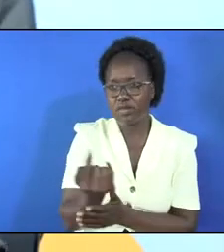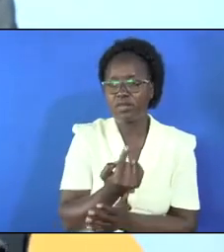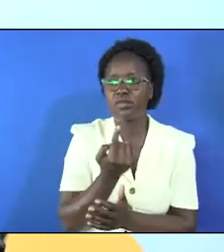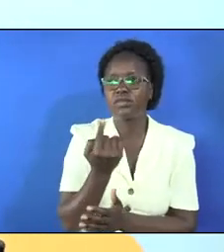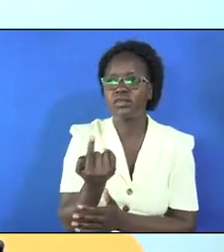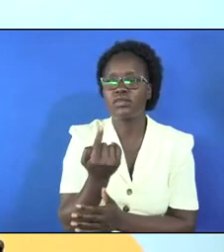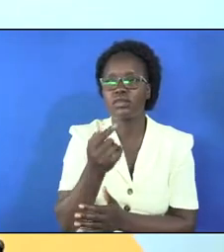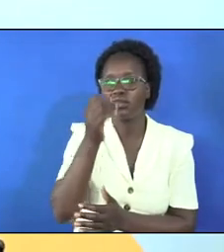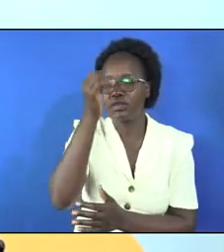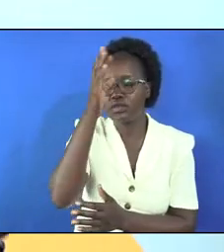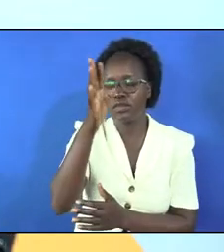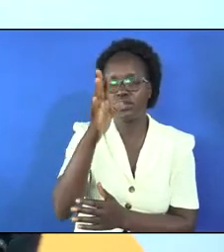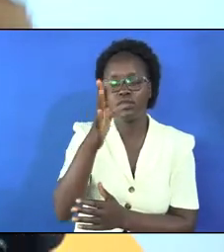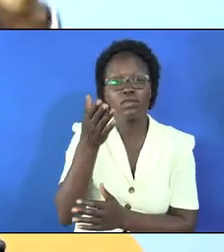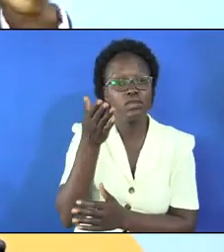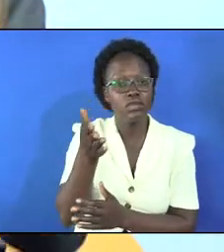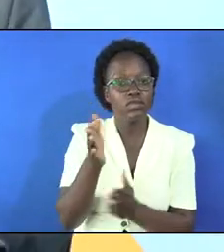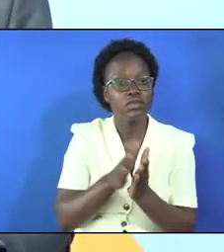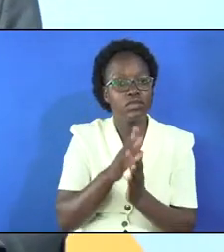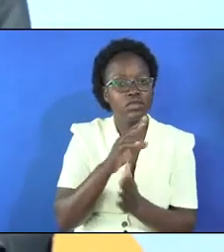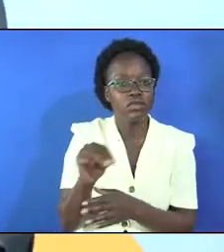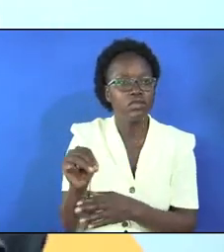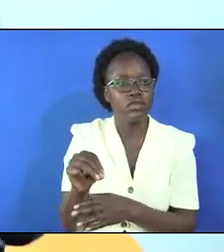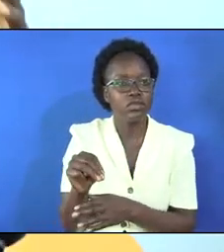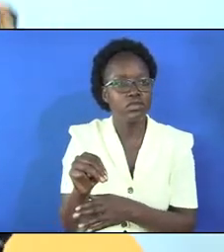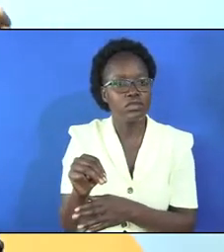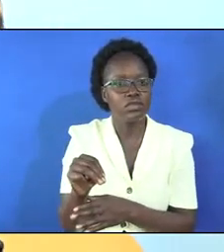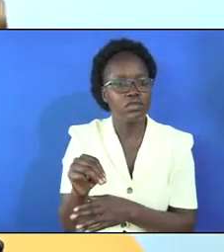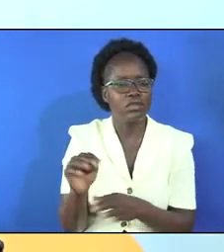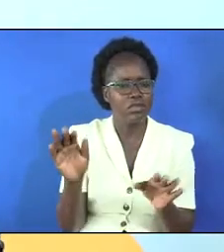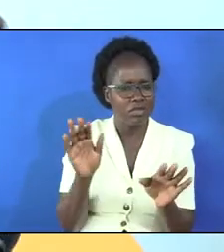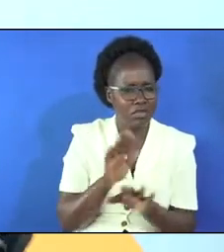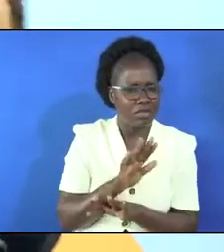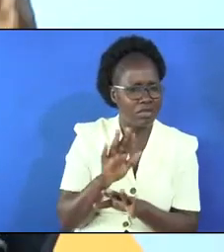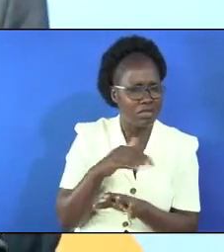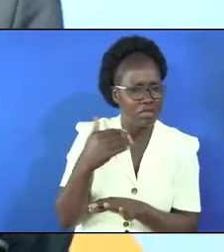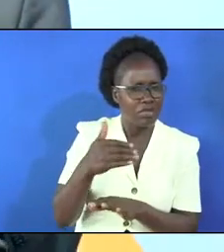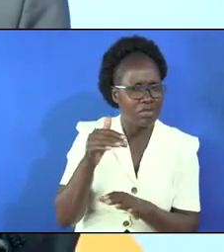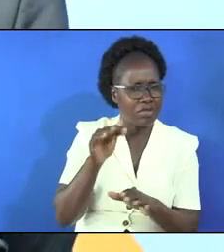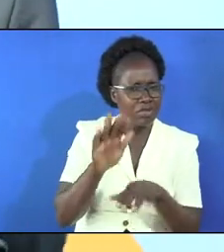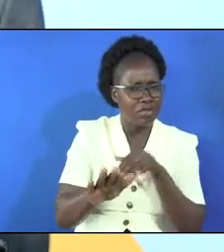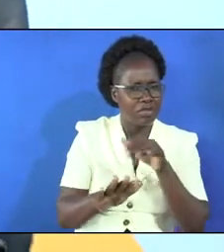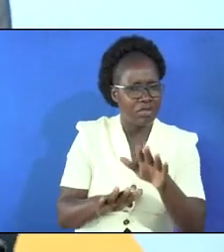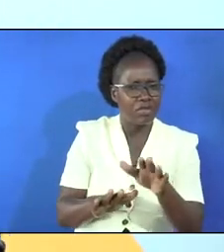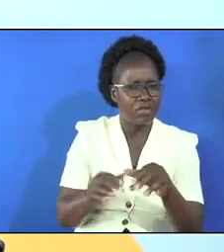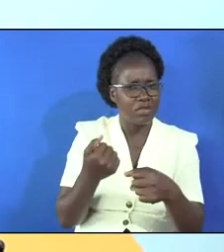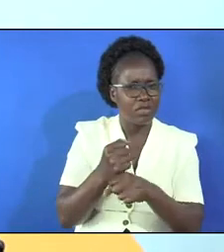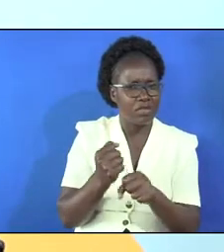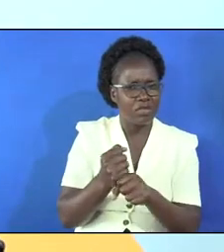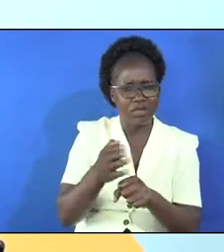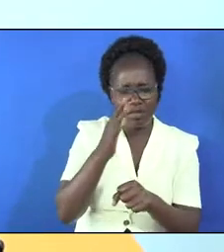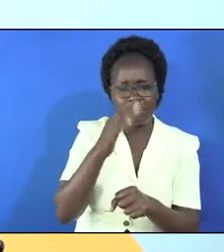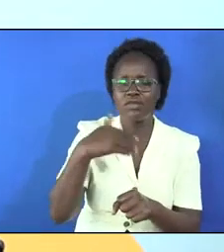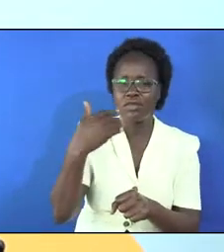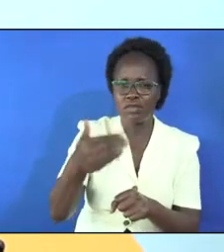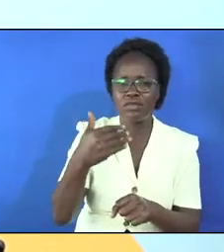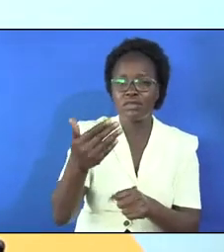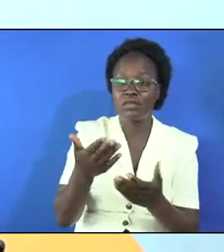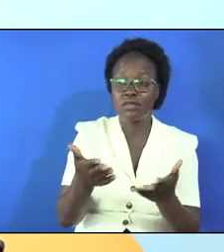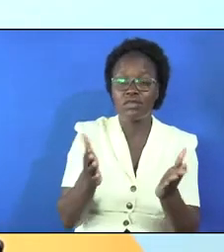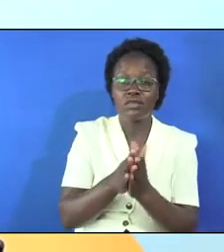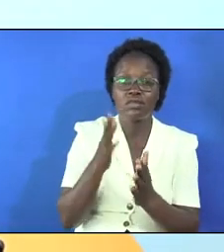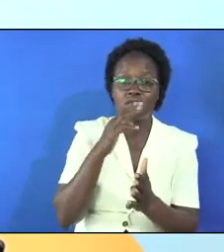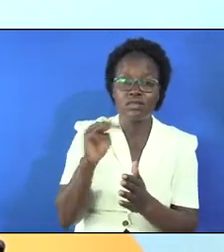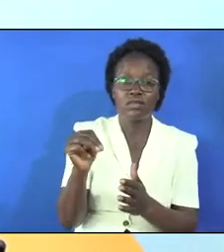alone god was there with them and in every step they were making god was ever there